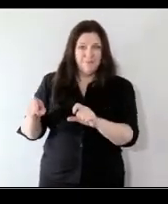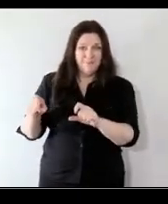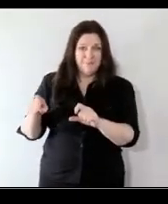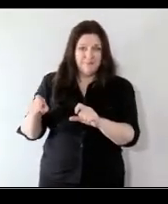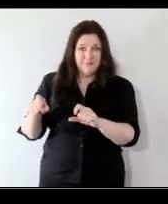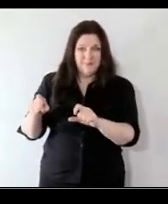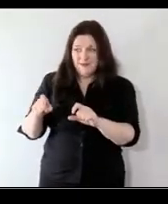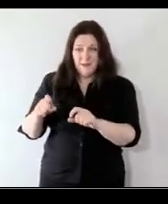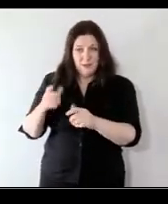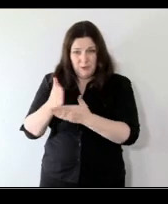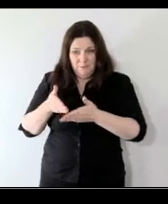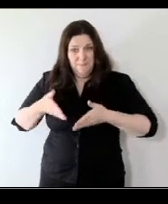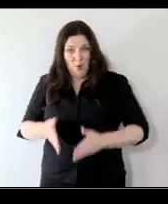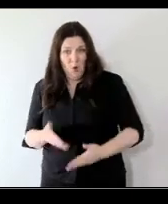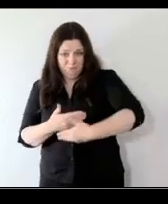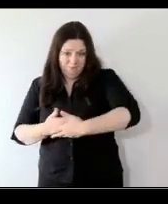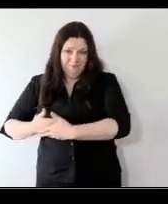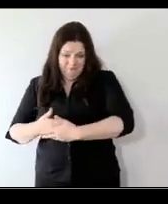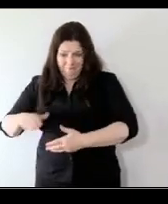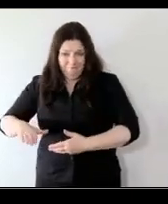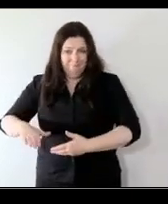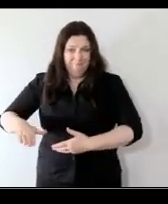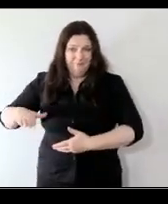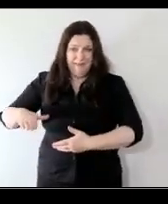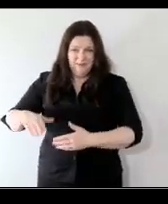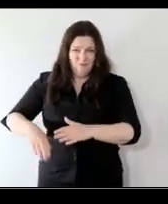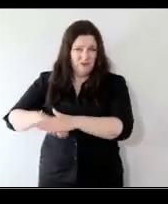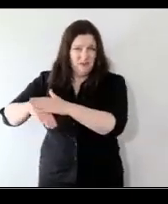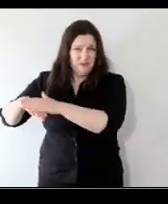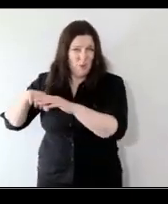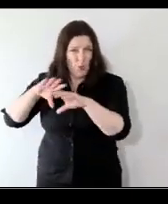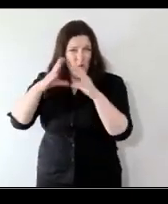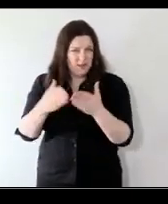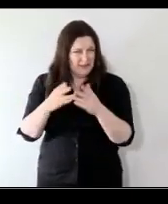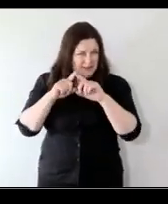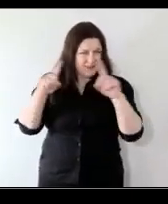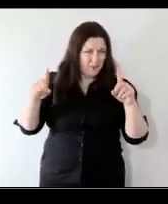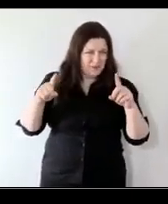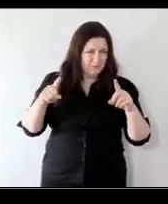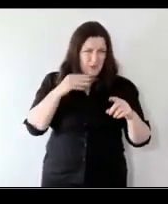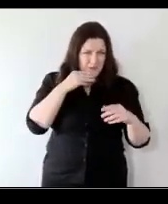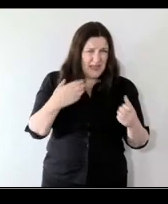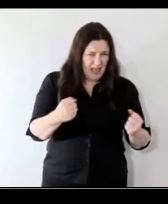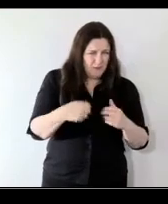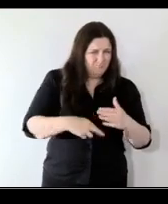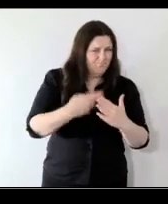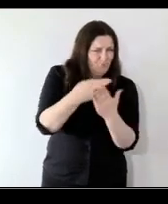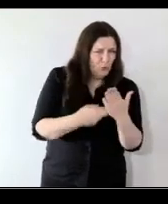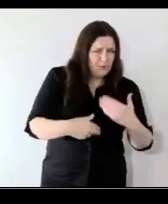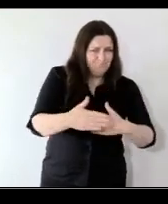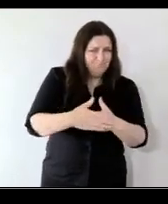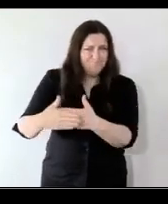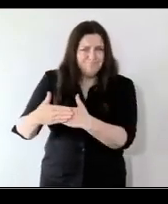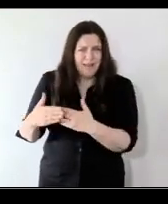very different and socially sort of restricted kind of world so children and young people i think of are